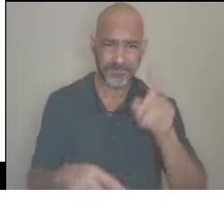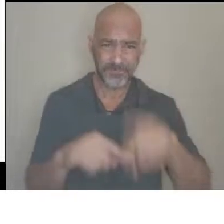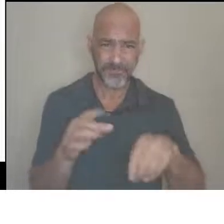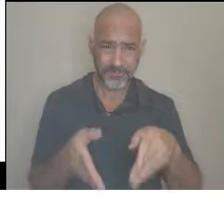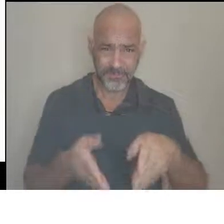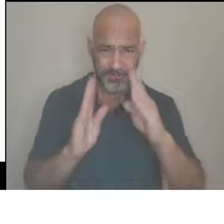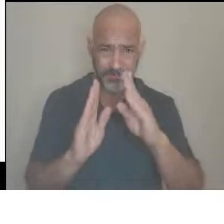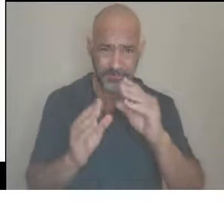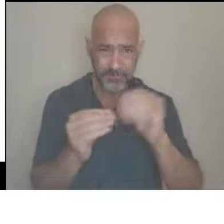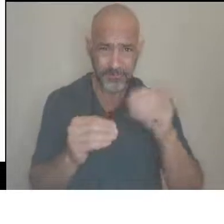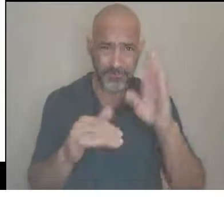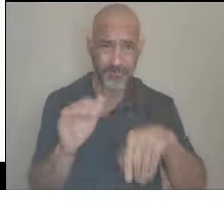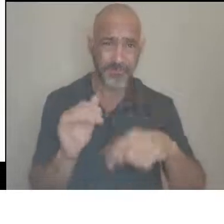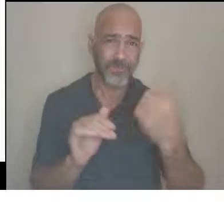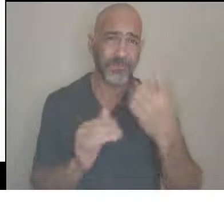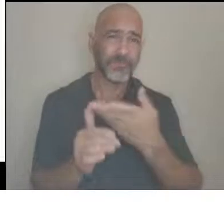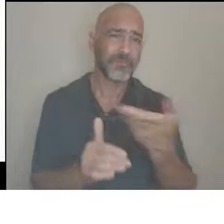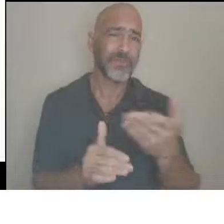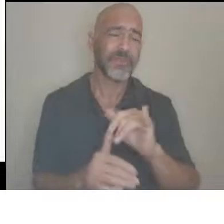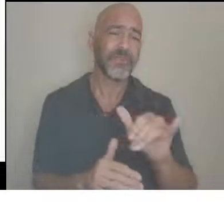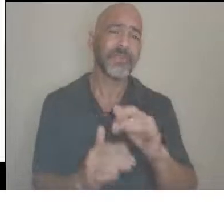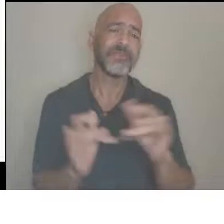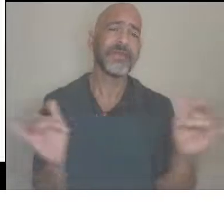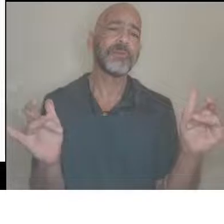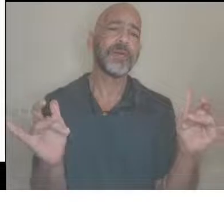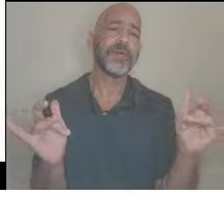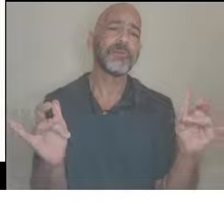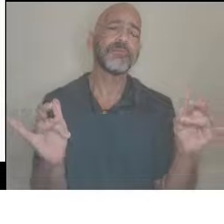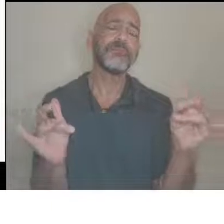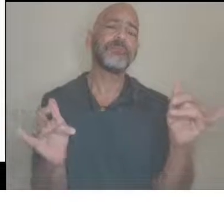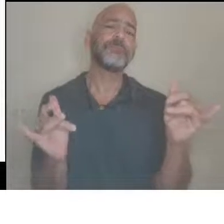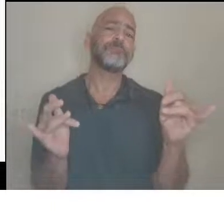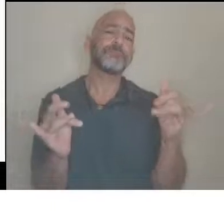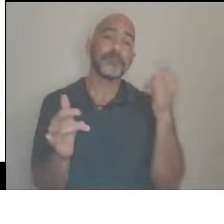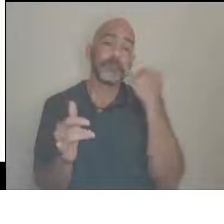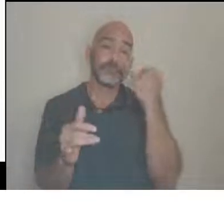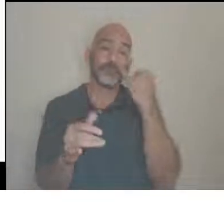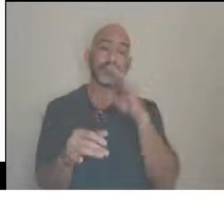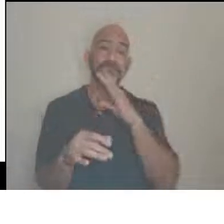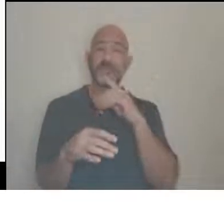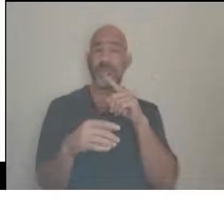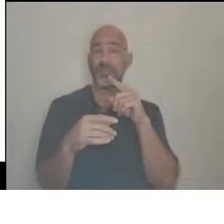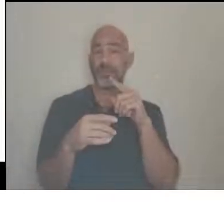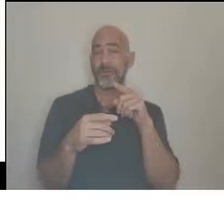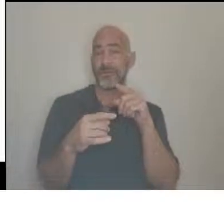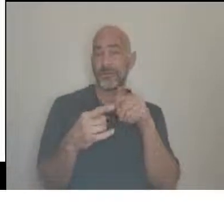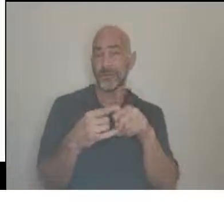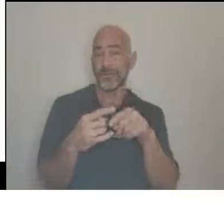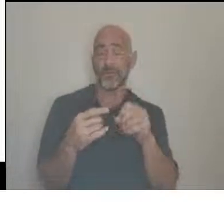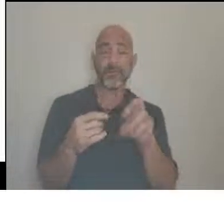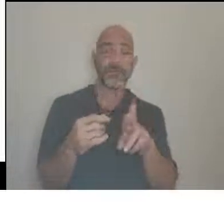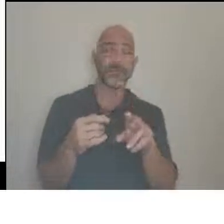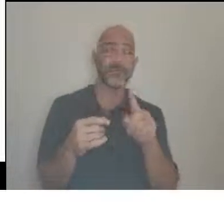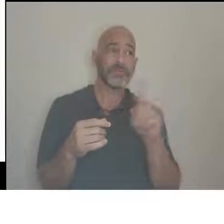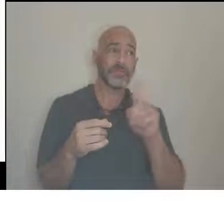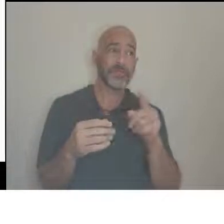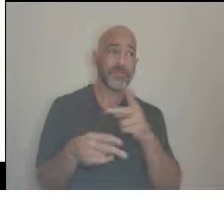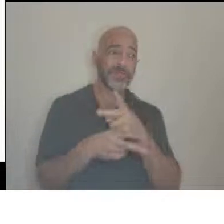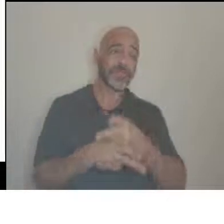thing at a time. If the person you're talking to or someone they care about has,